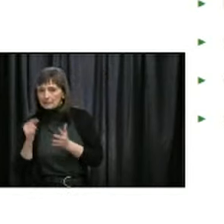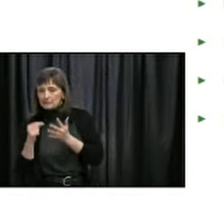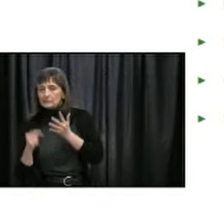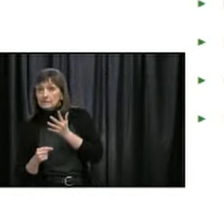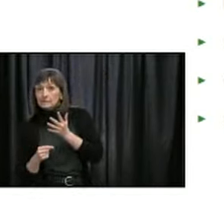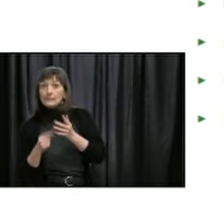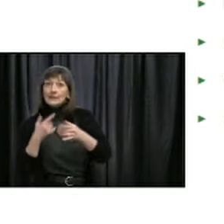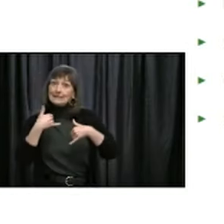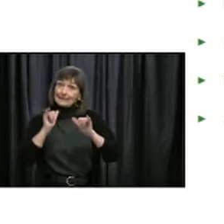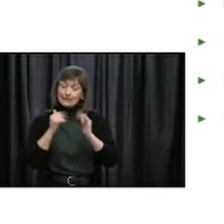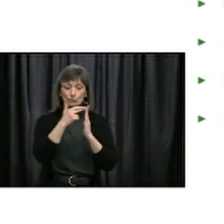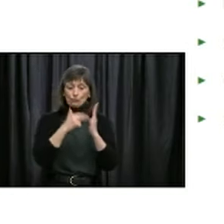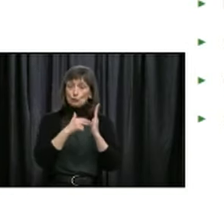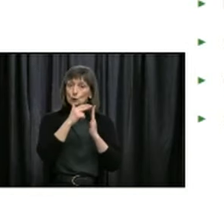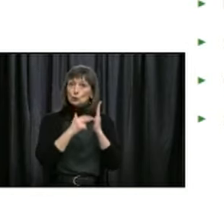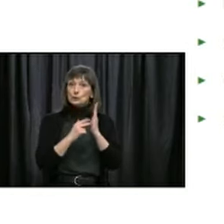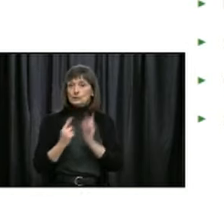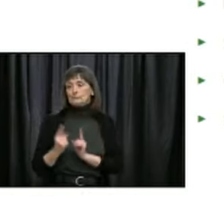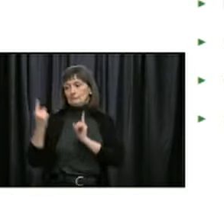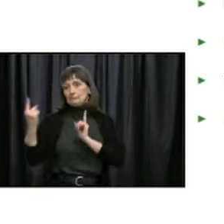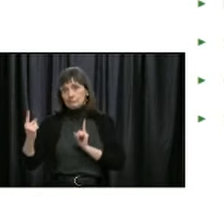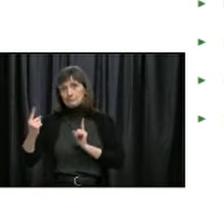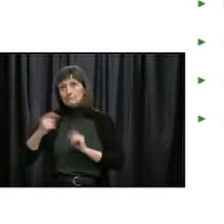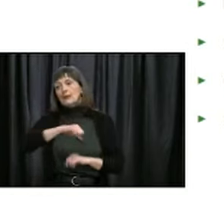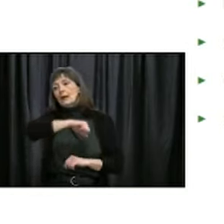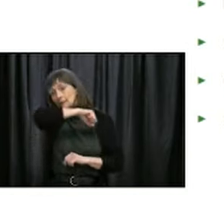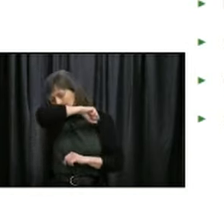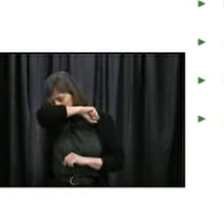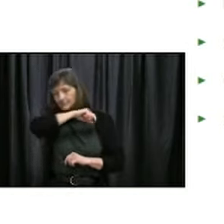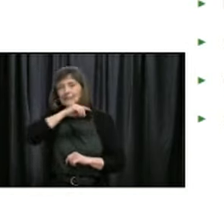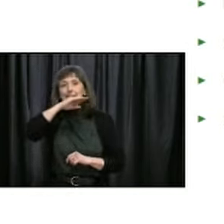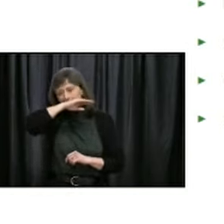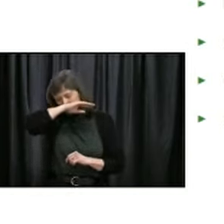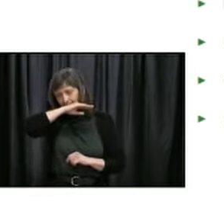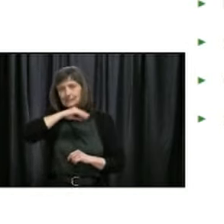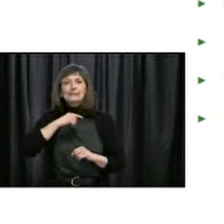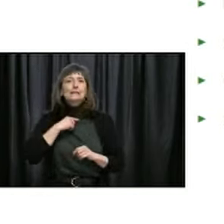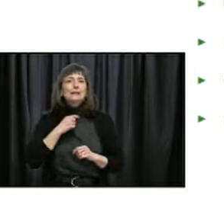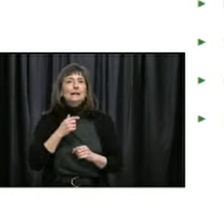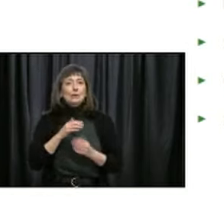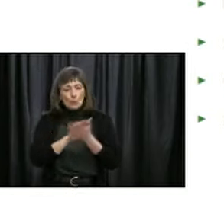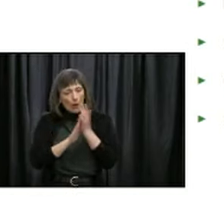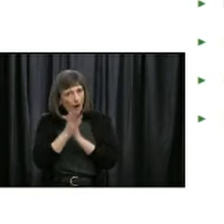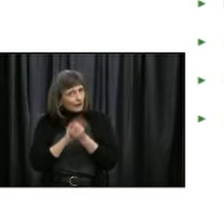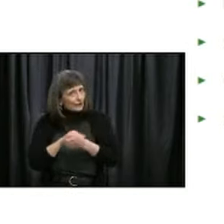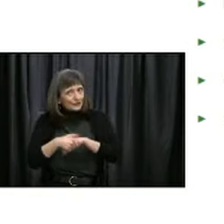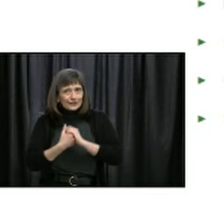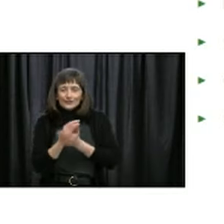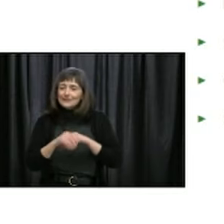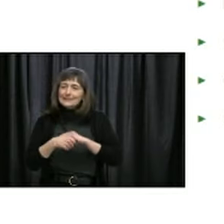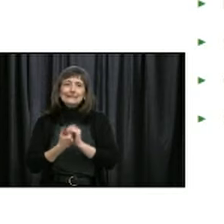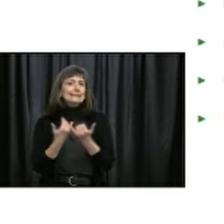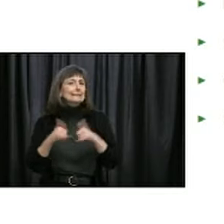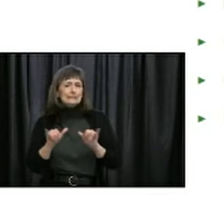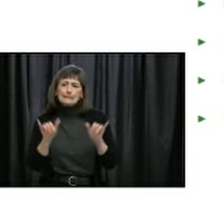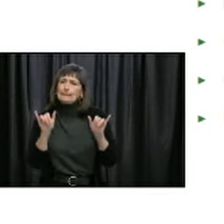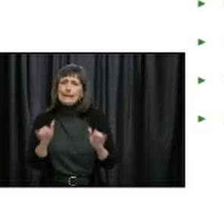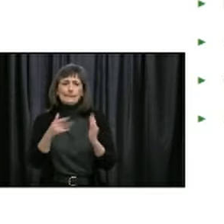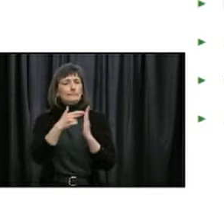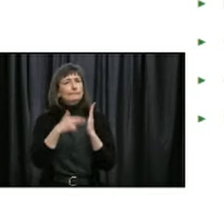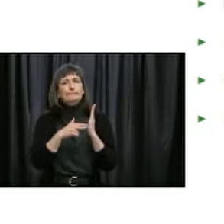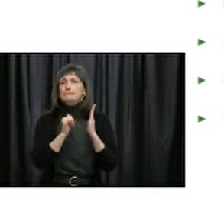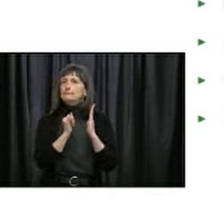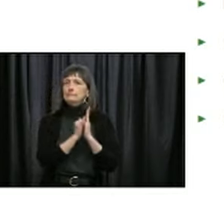wash your hands, avoid touching your face, cough into your sleeve or tissue. You need to make sure you continue to maintain physical distancing,